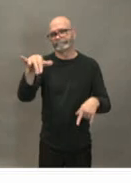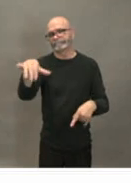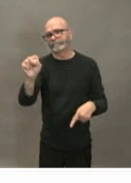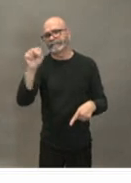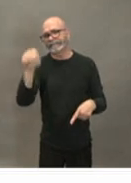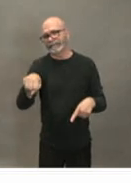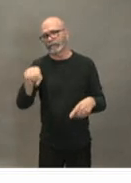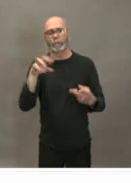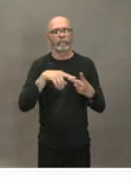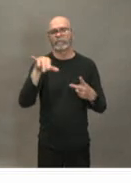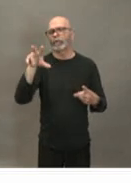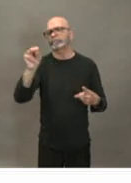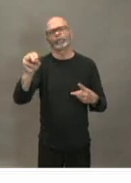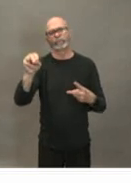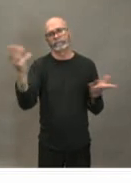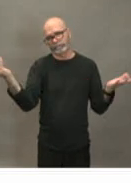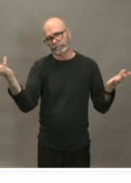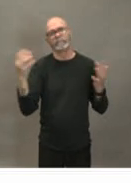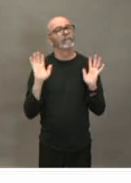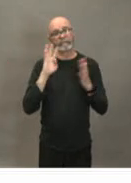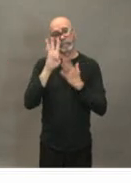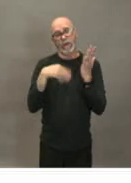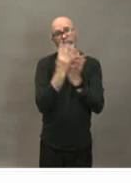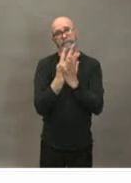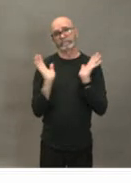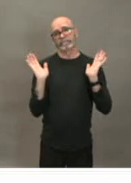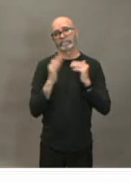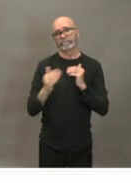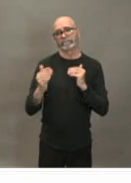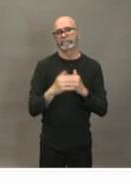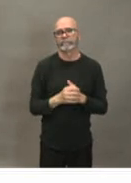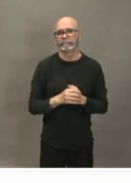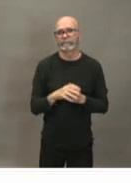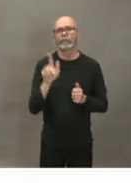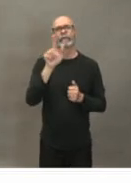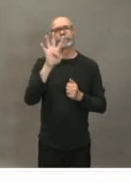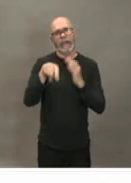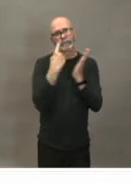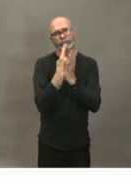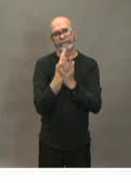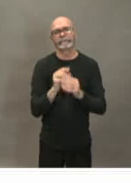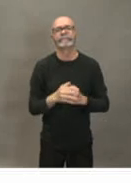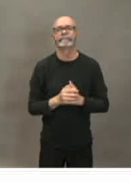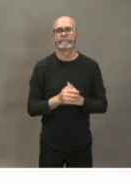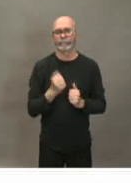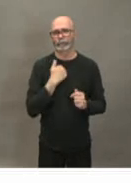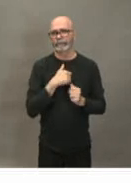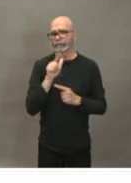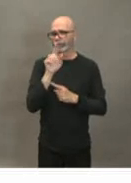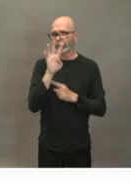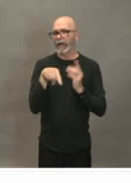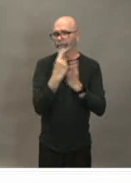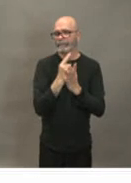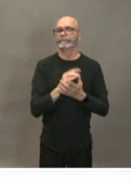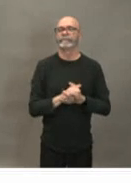level was low is it safe to say it's been bumped up now in the province or are we still at a low level of concern would you say so i think we're as we see